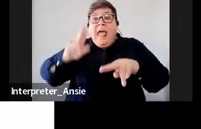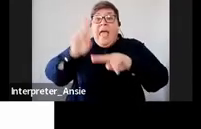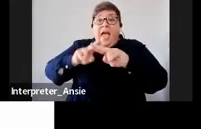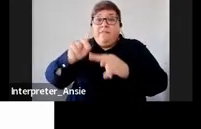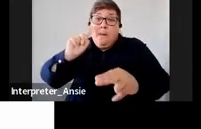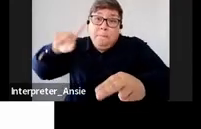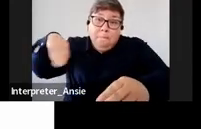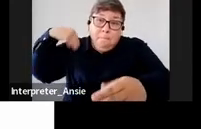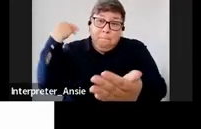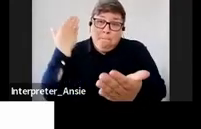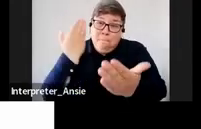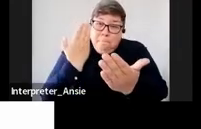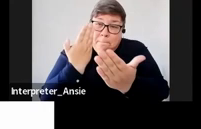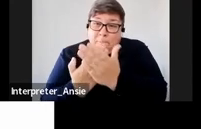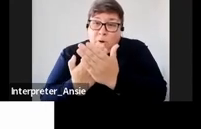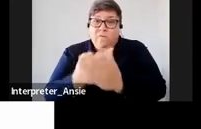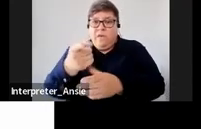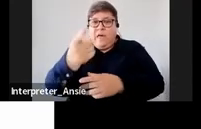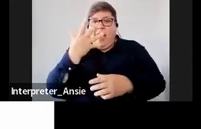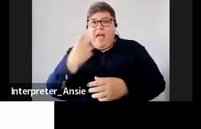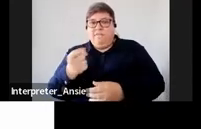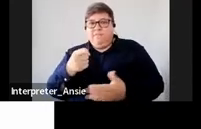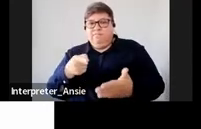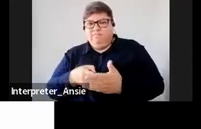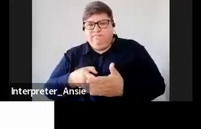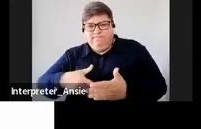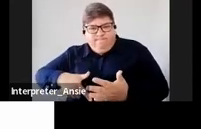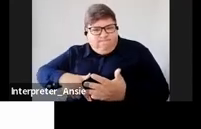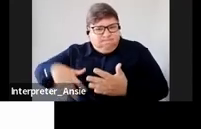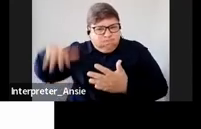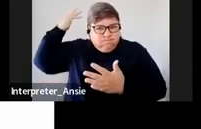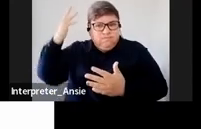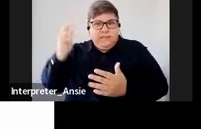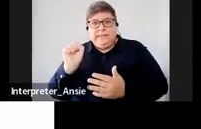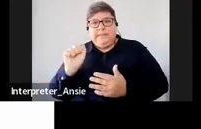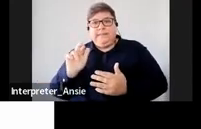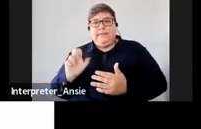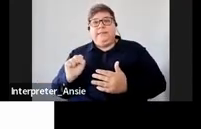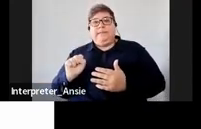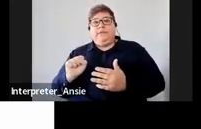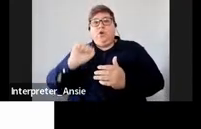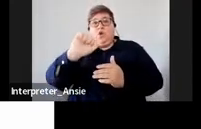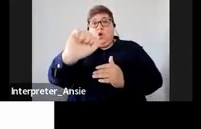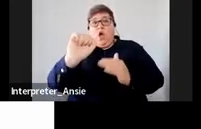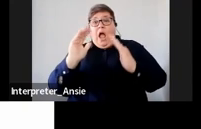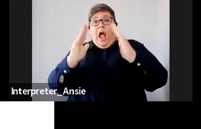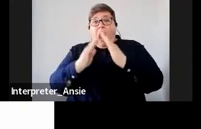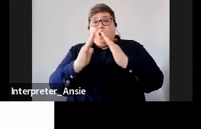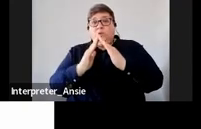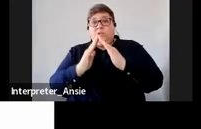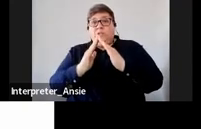was an obstruction or a repeated case so here it means if you are taking your house you are still owing us another house